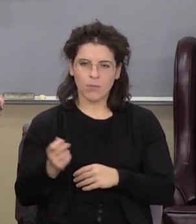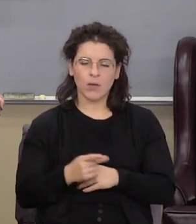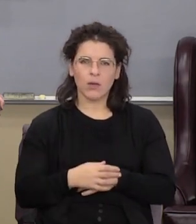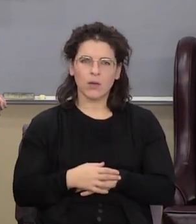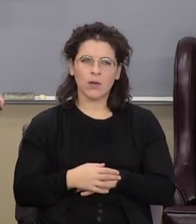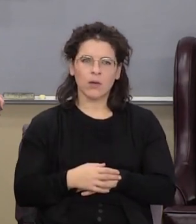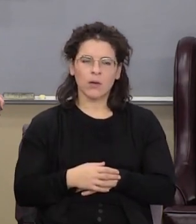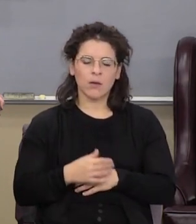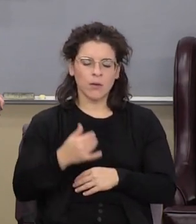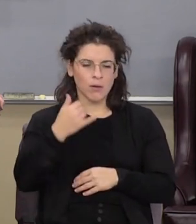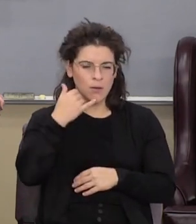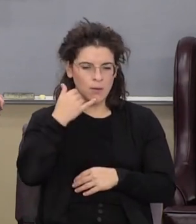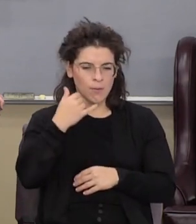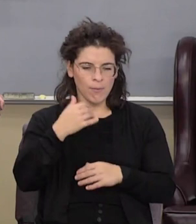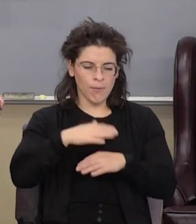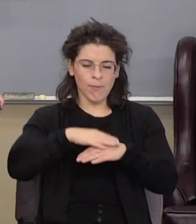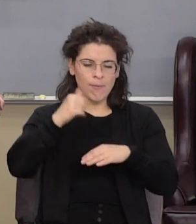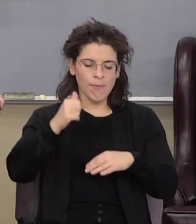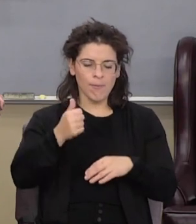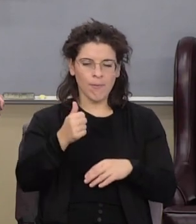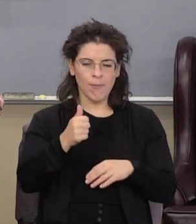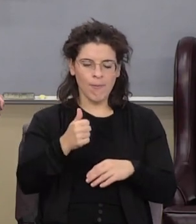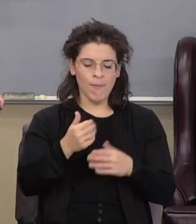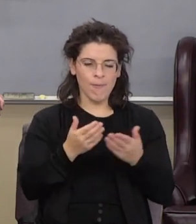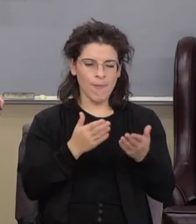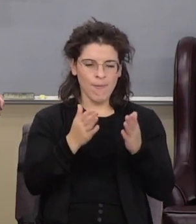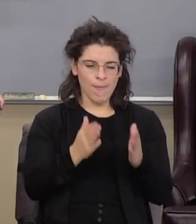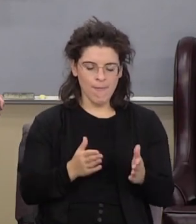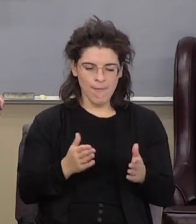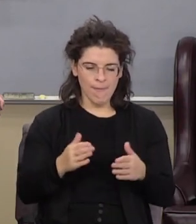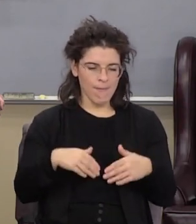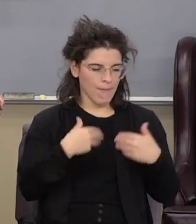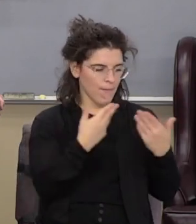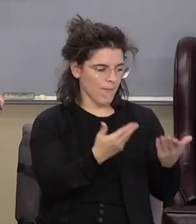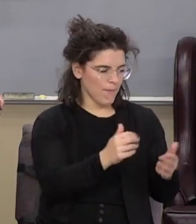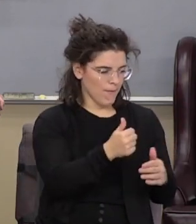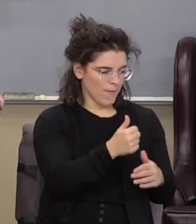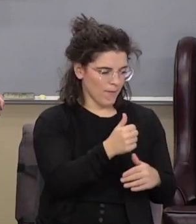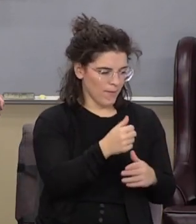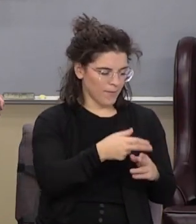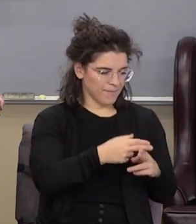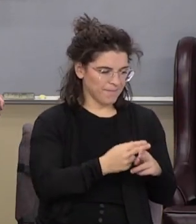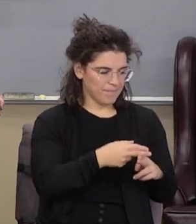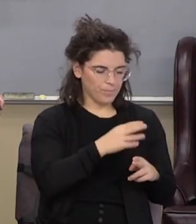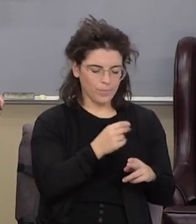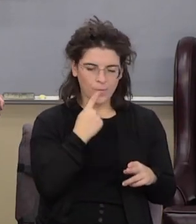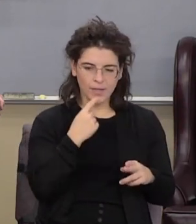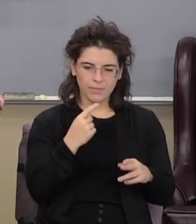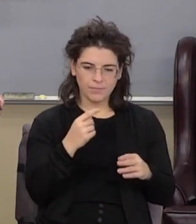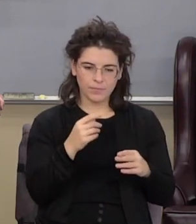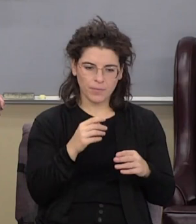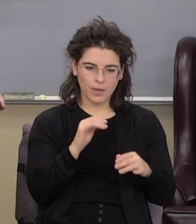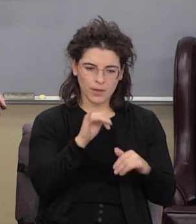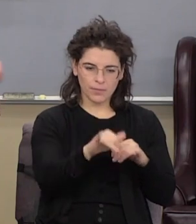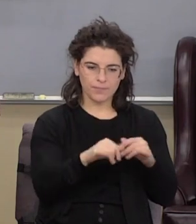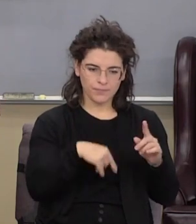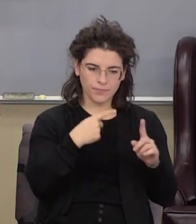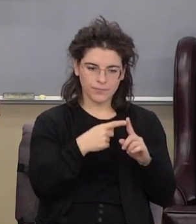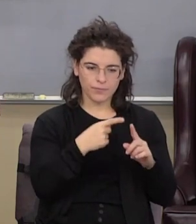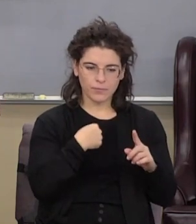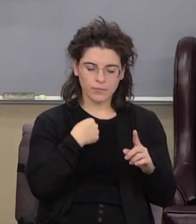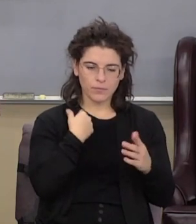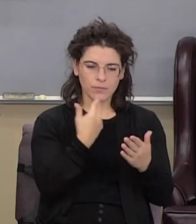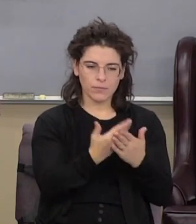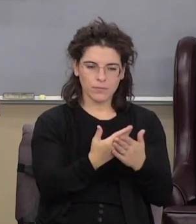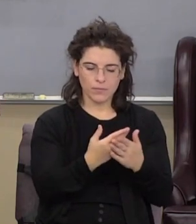and he called his ten servants and delivered them ten pounds and said unto them occupy till I come and the citizens hated